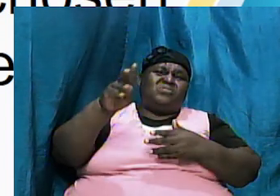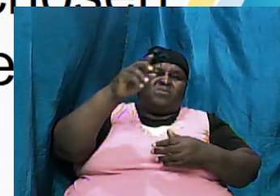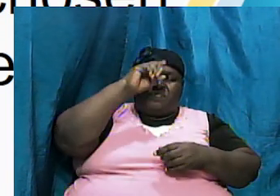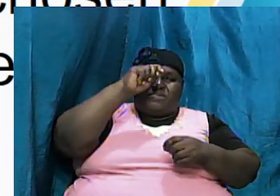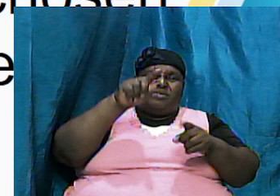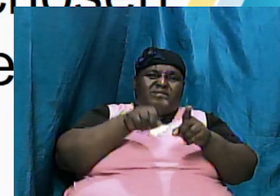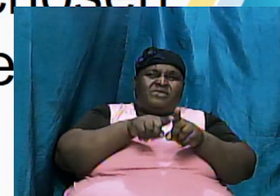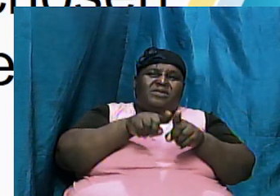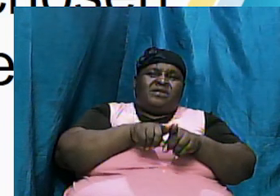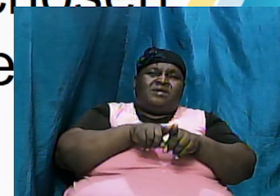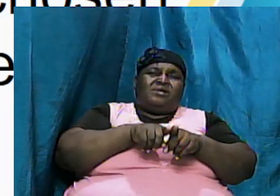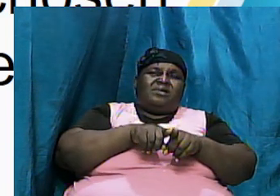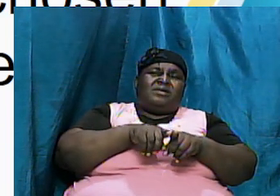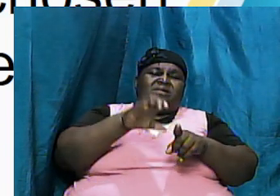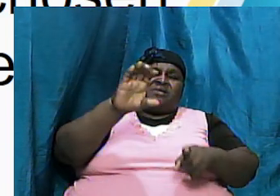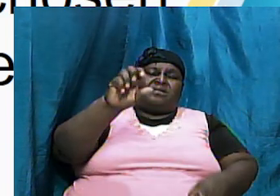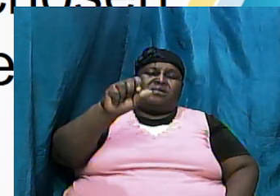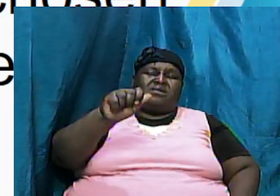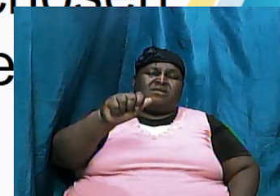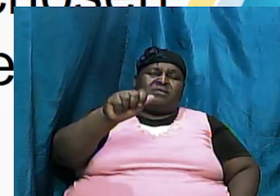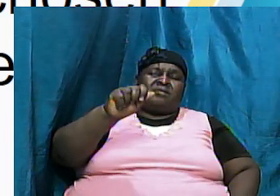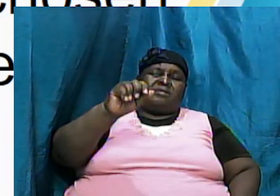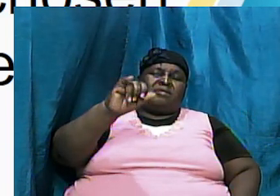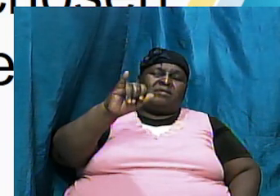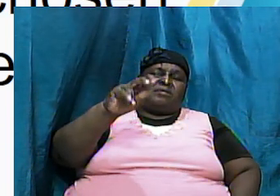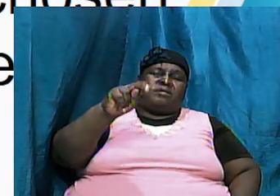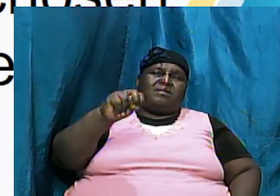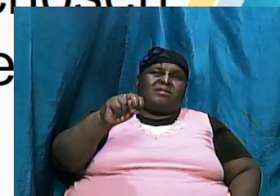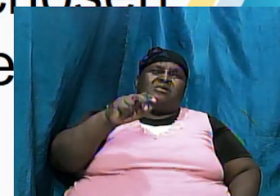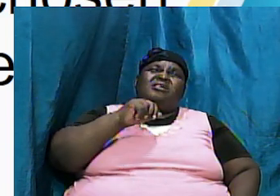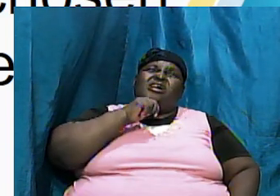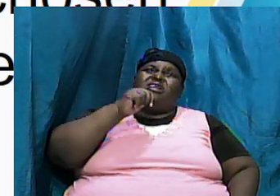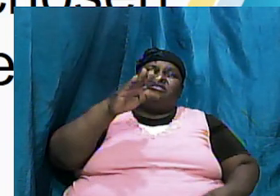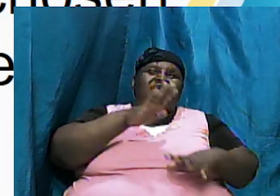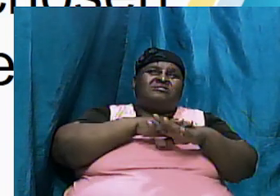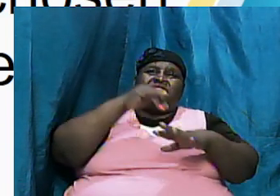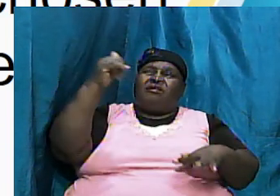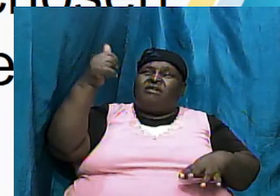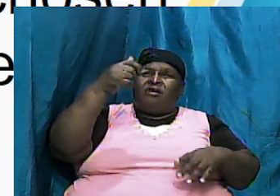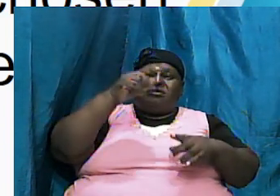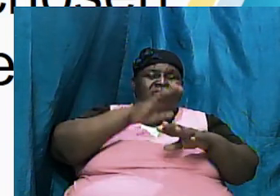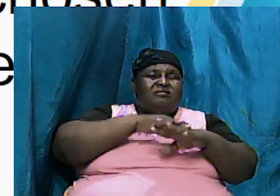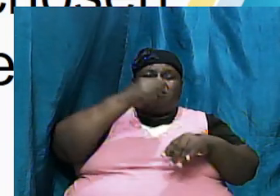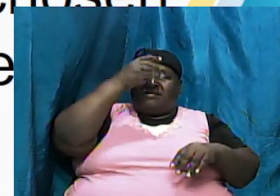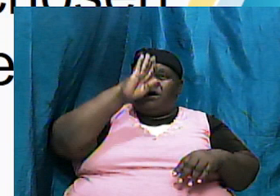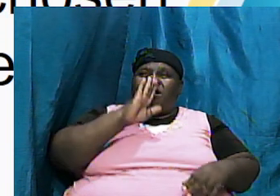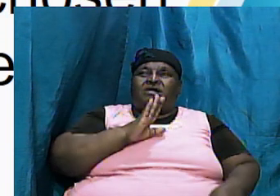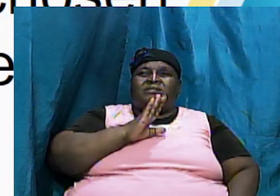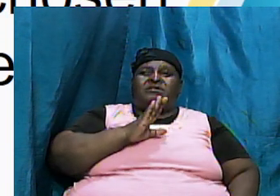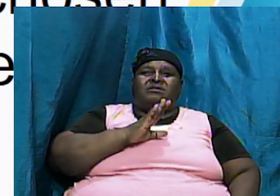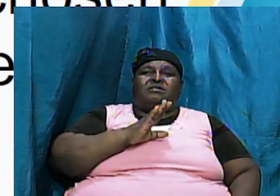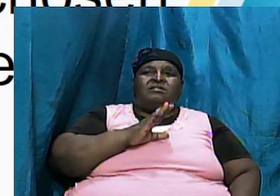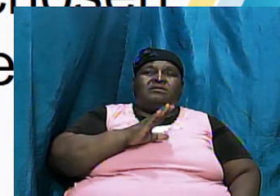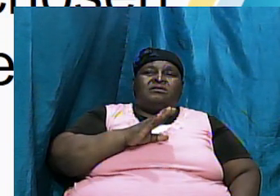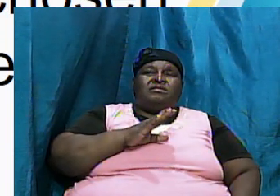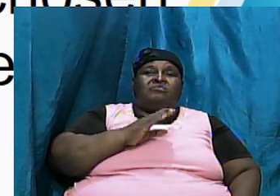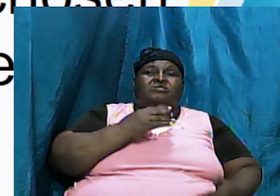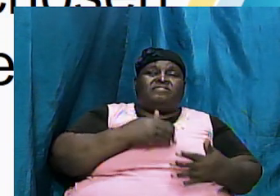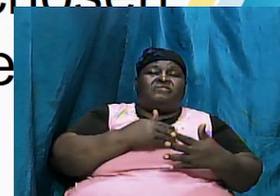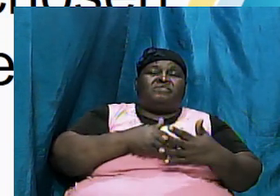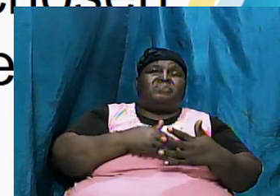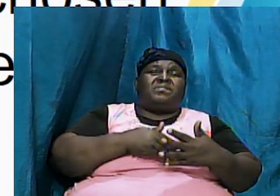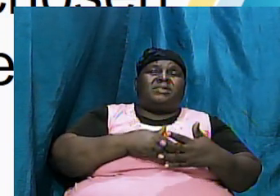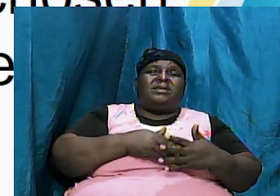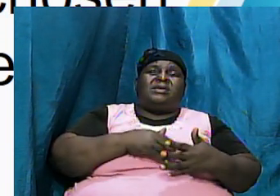offspring were not following after God Almighty and before you know it the